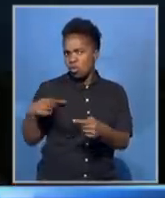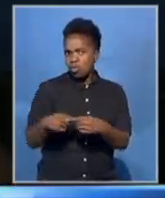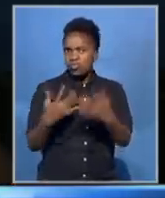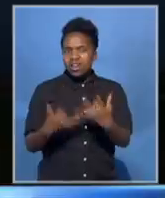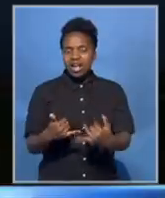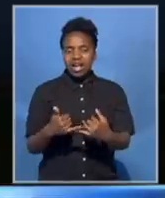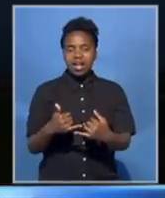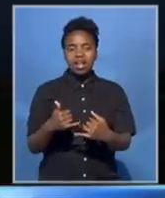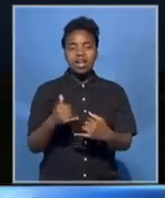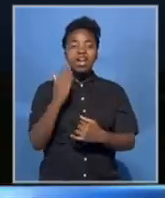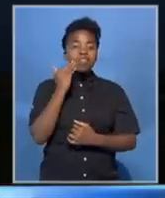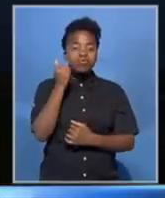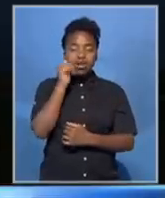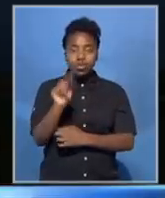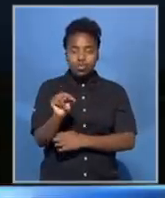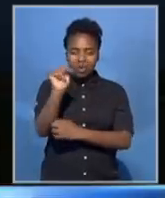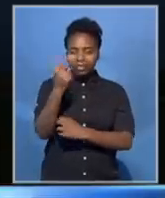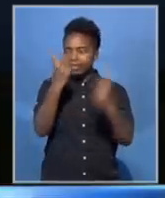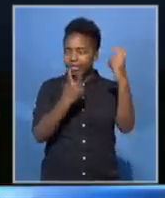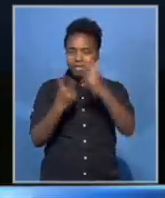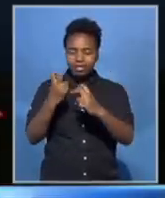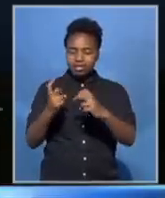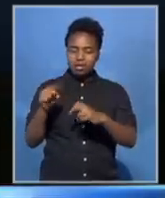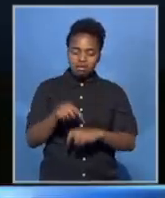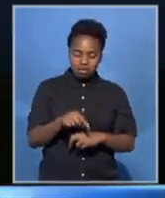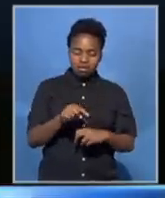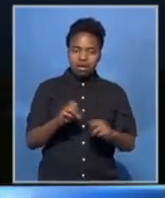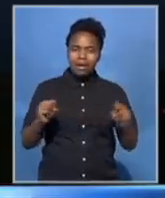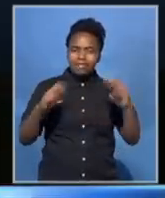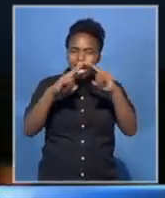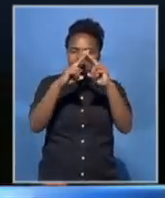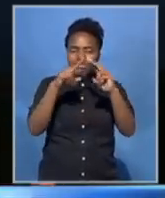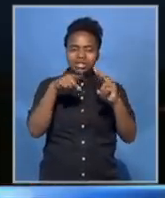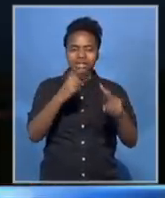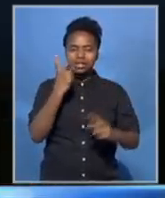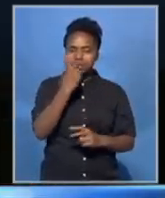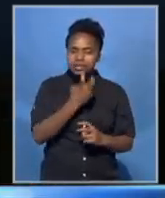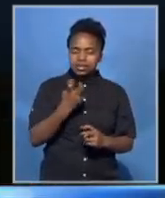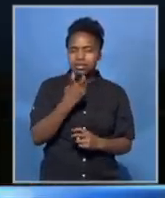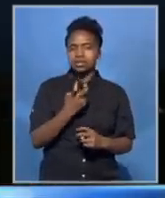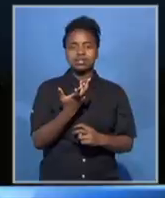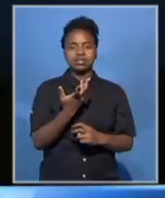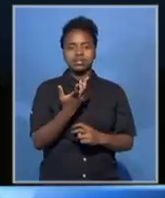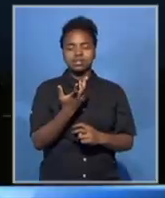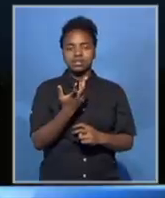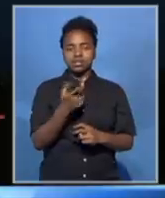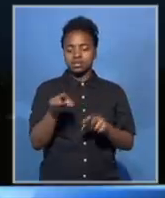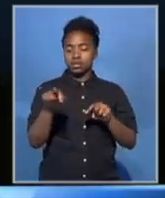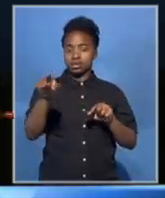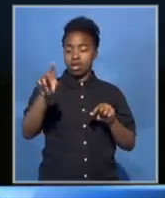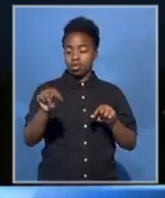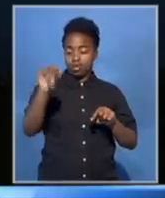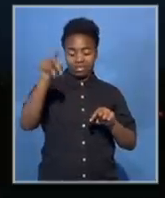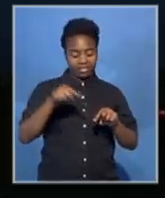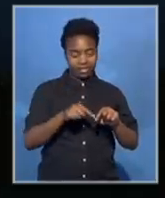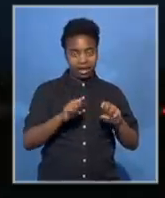of France, and then brought them right back down to the outskirts of Paris, clearly only a matter of under an hour away at most